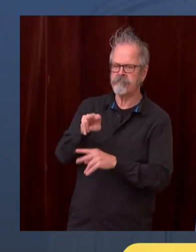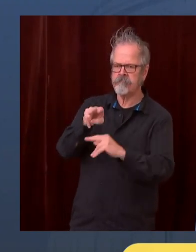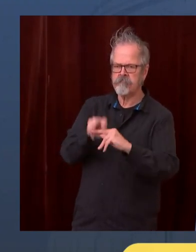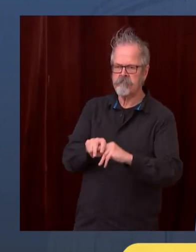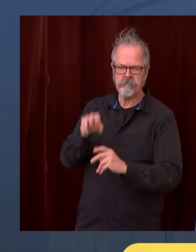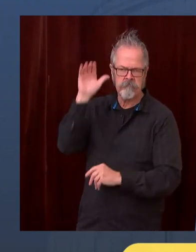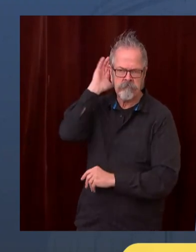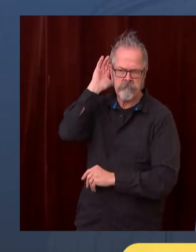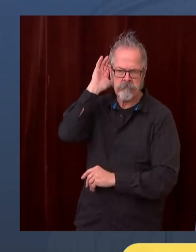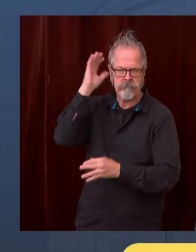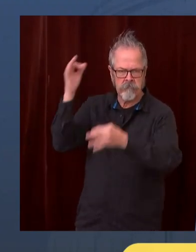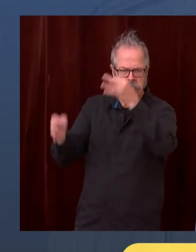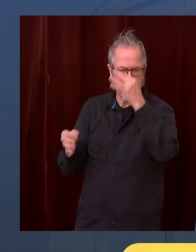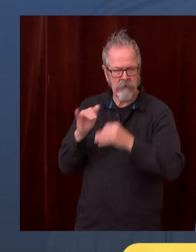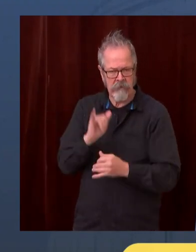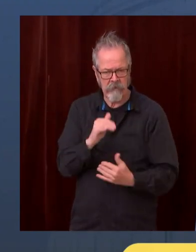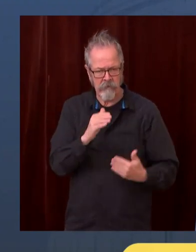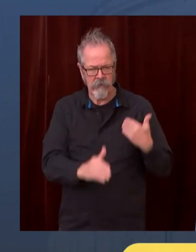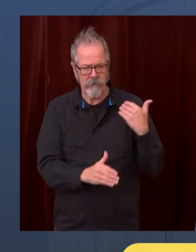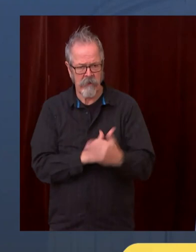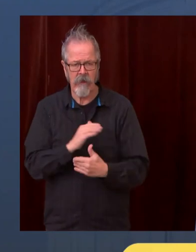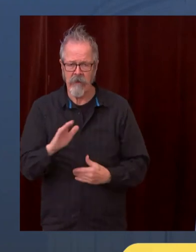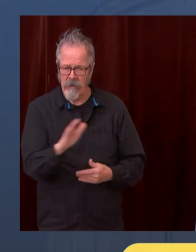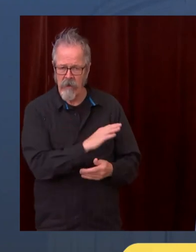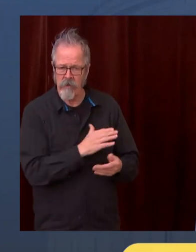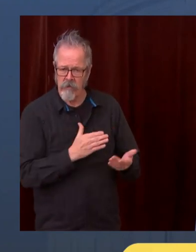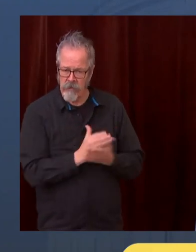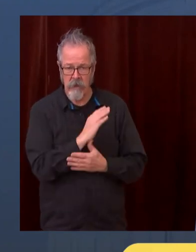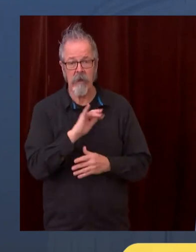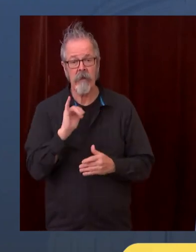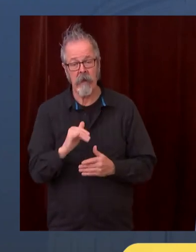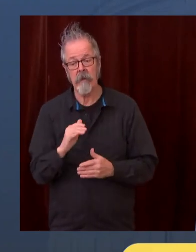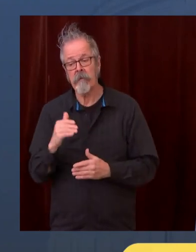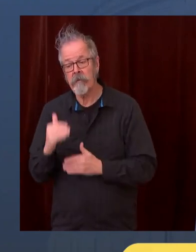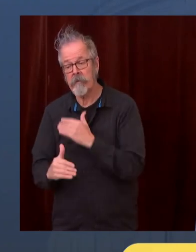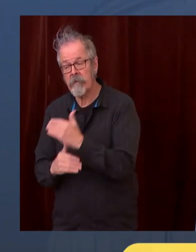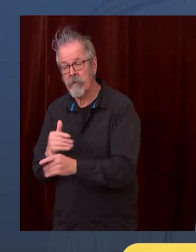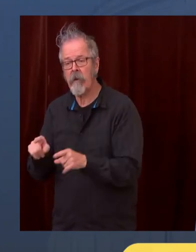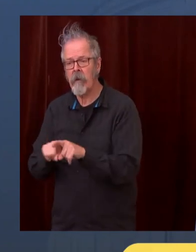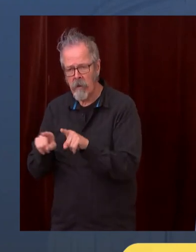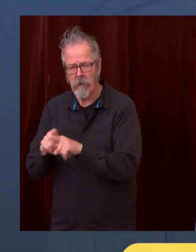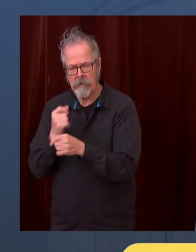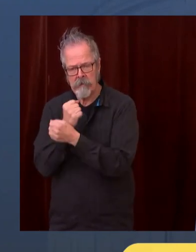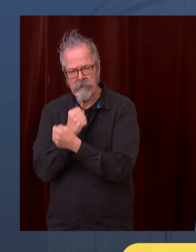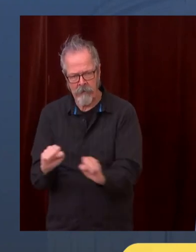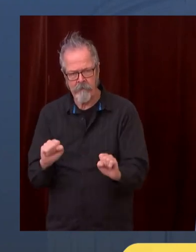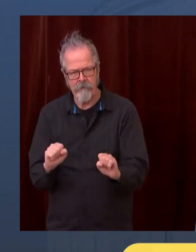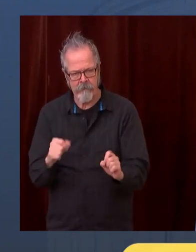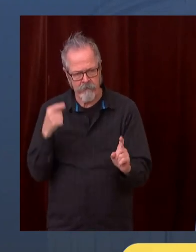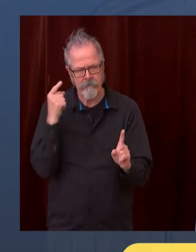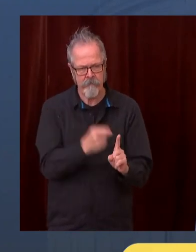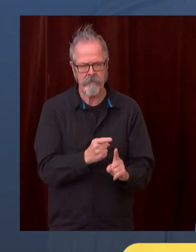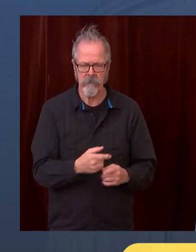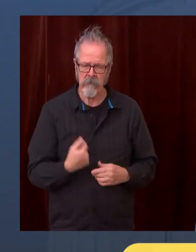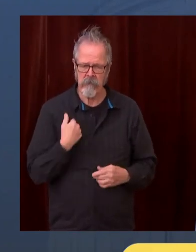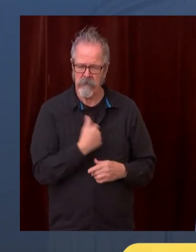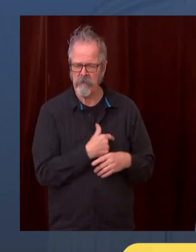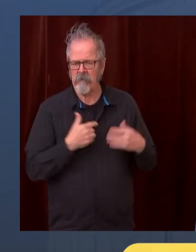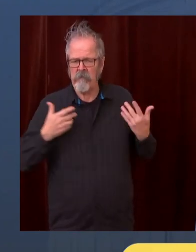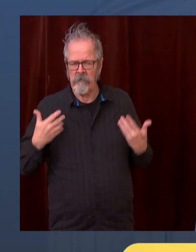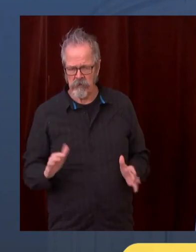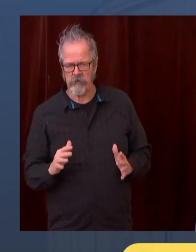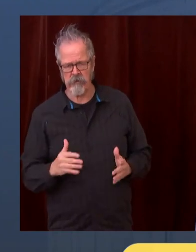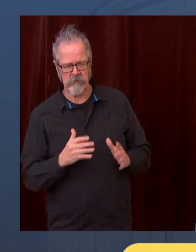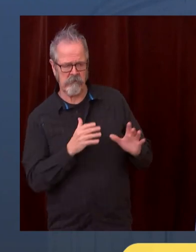can. and working with the justice system so they have all the information they need to be able to carry on their